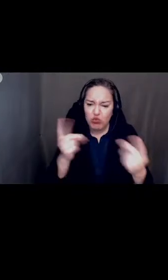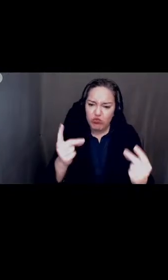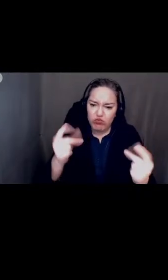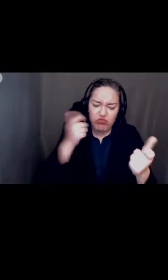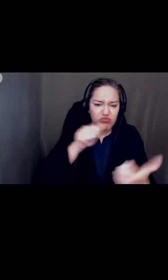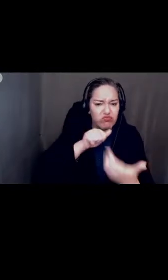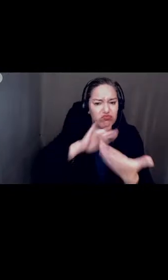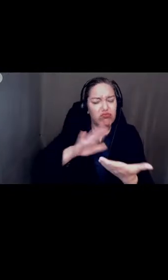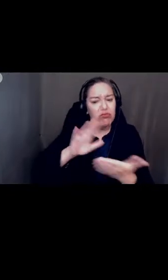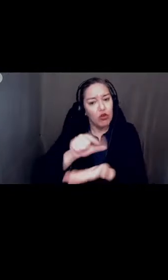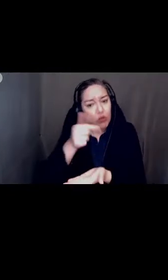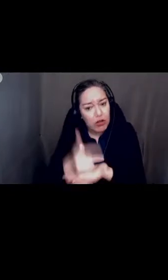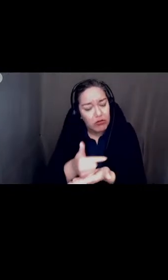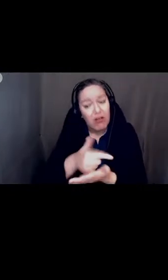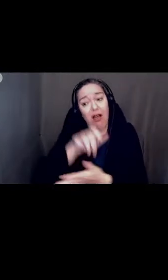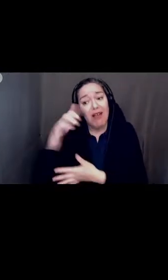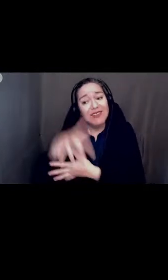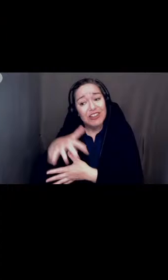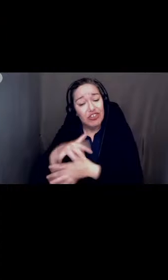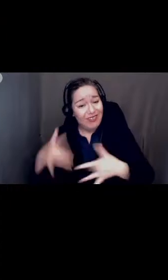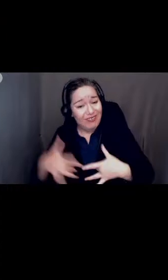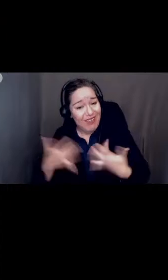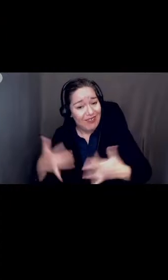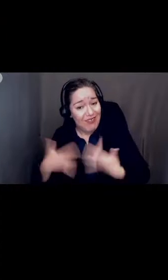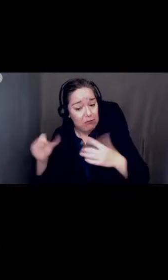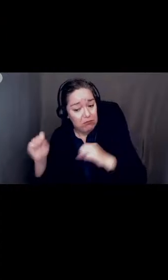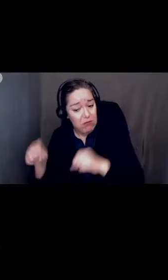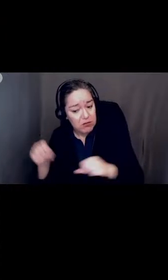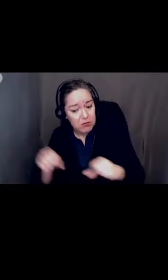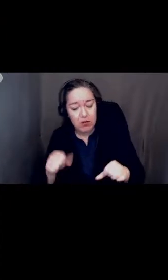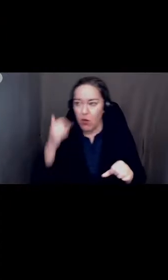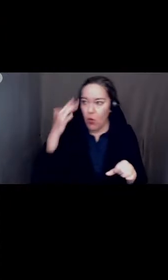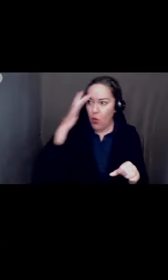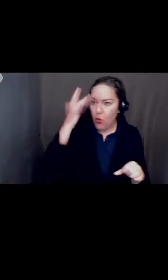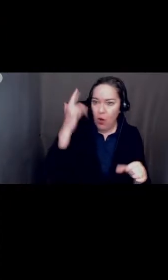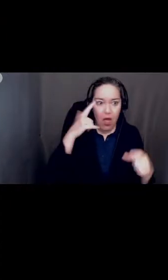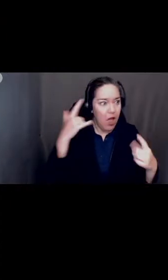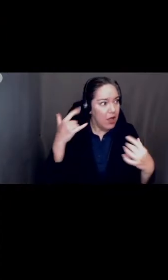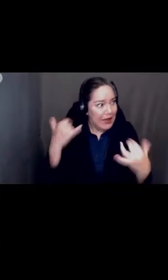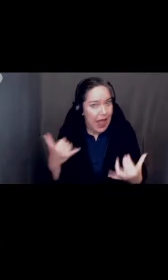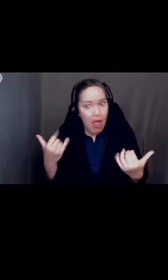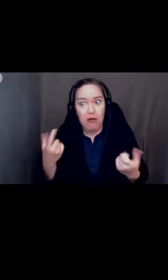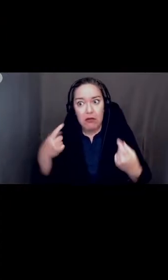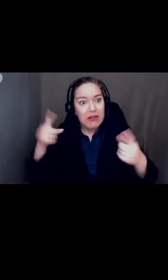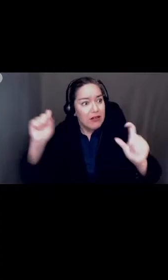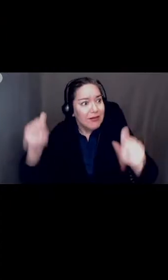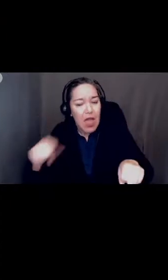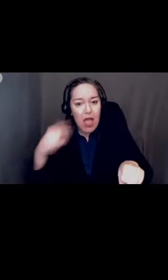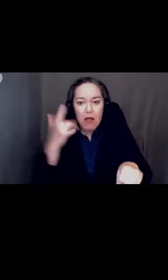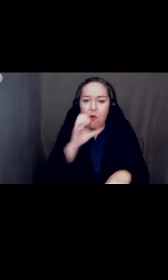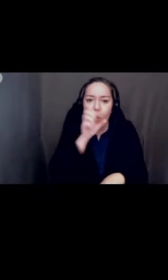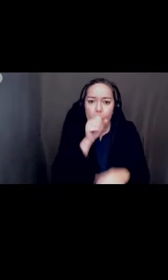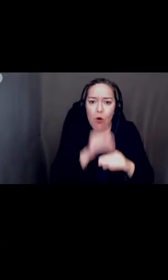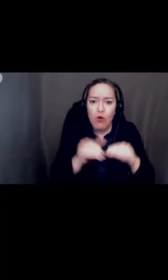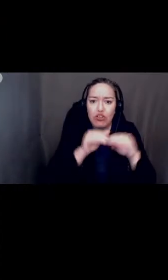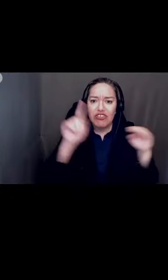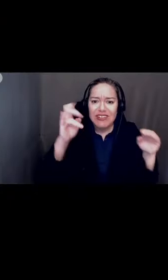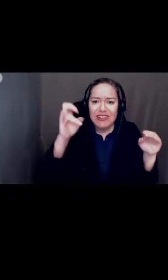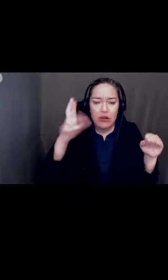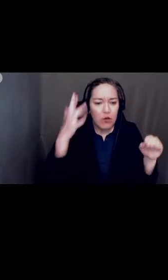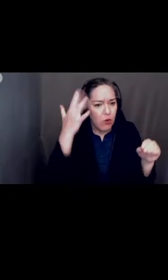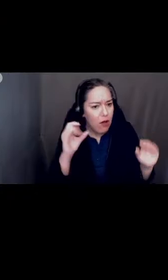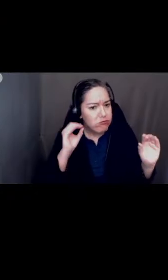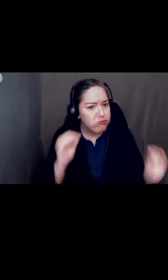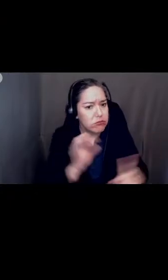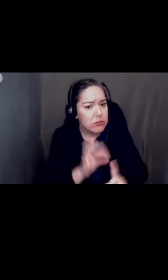senior events that we could possibly have because we are in the orange tier now why wasn't there a special board meeting for these important issues we could